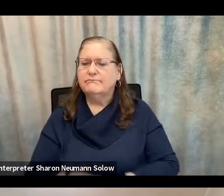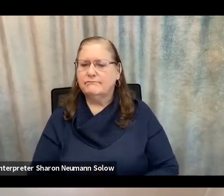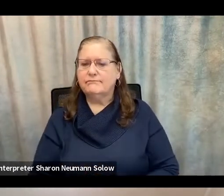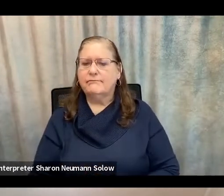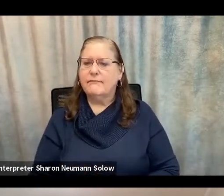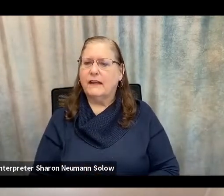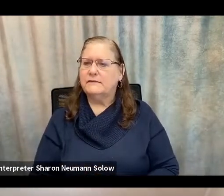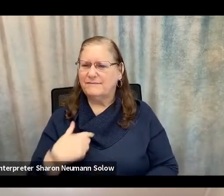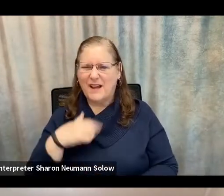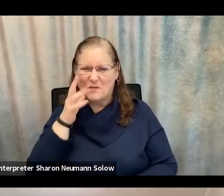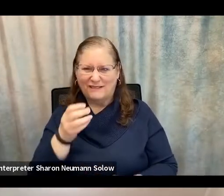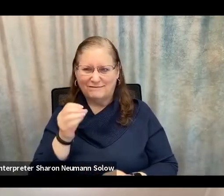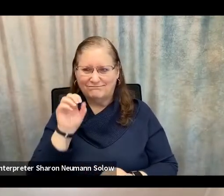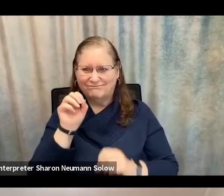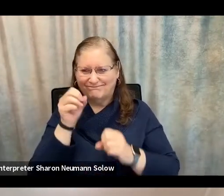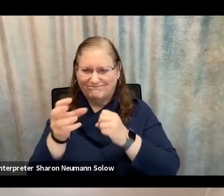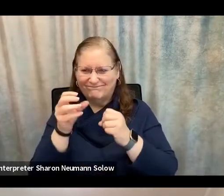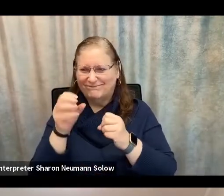out there because I find them absolutely fascinating.